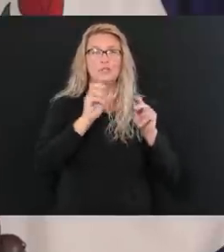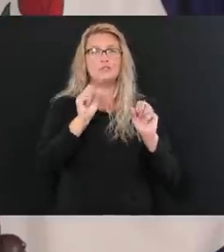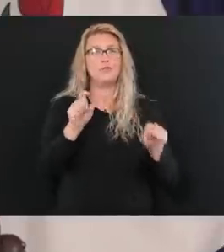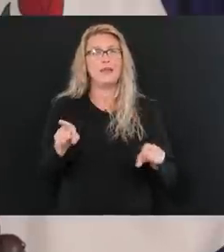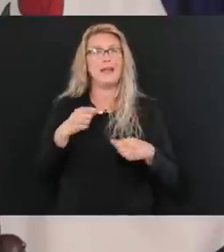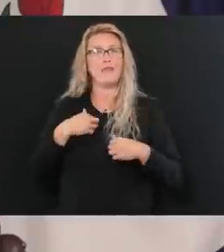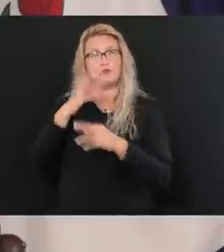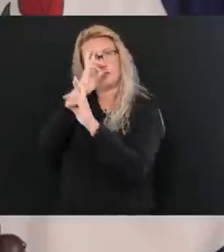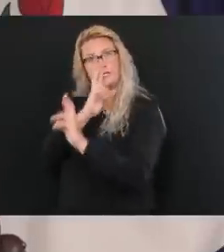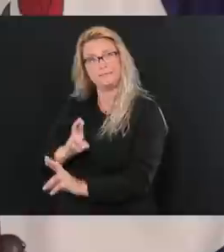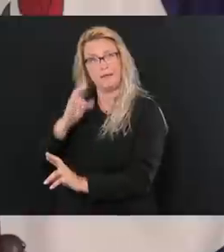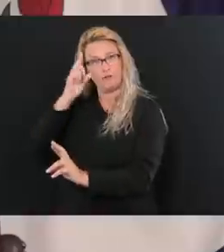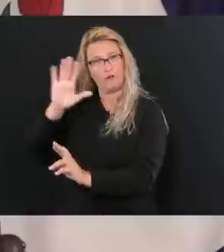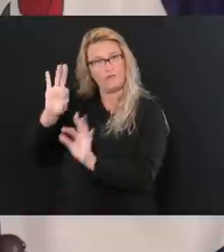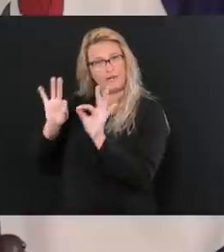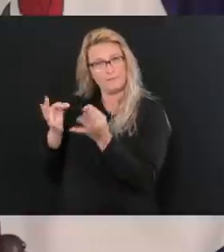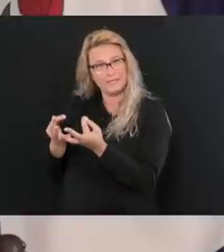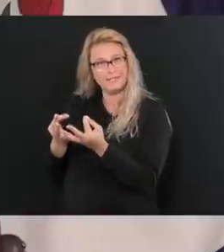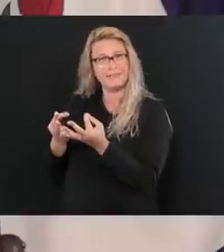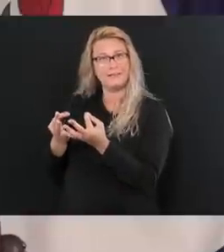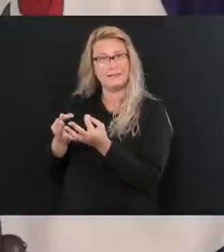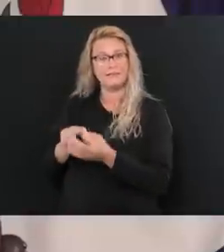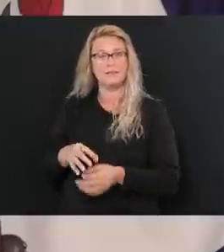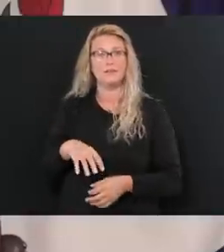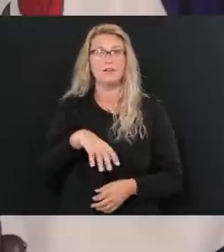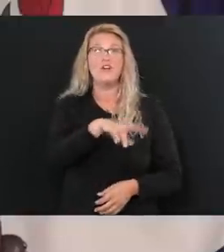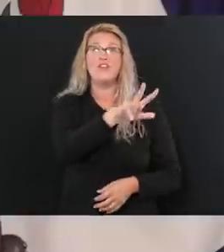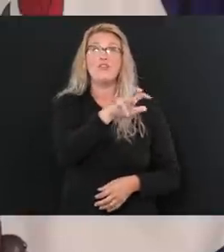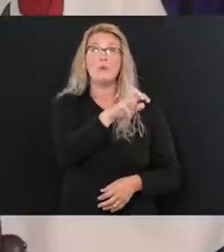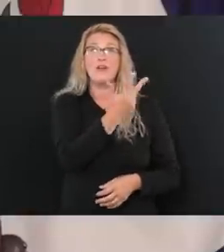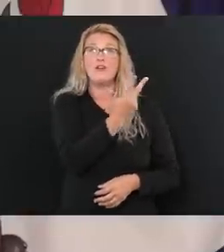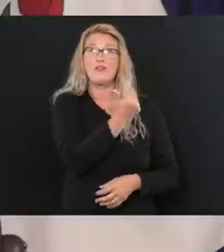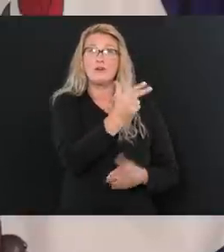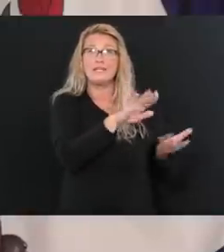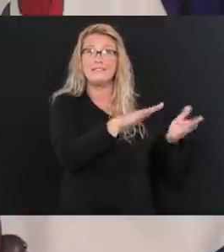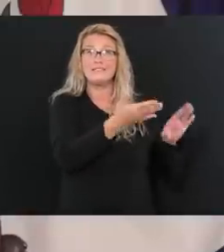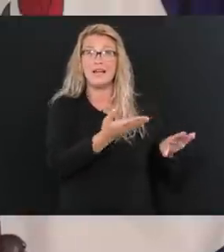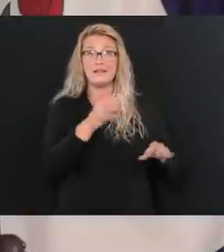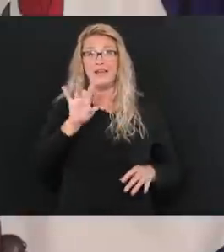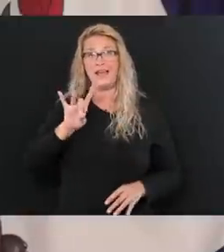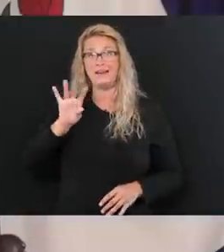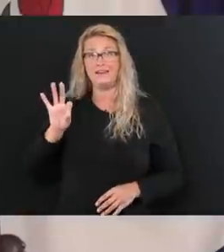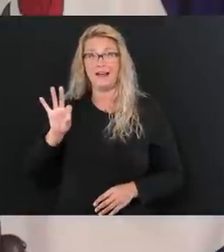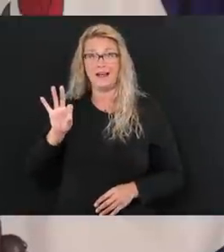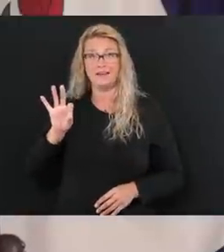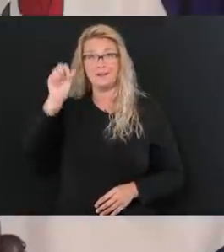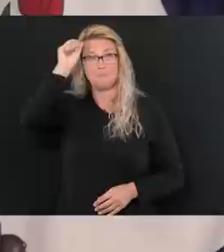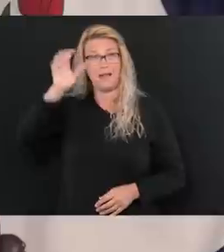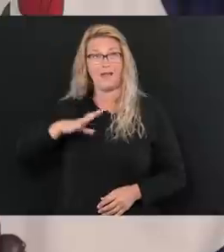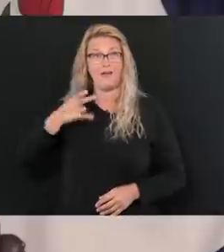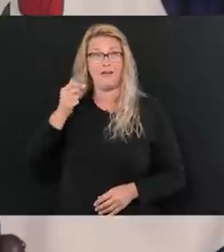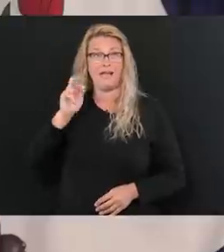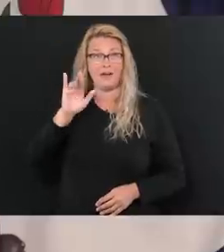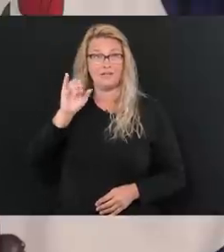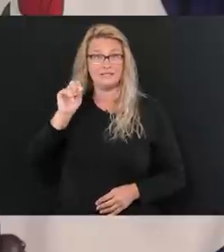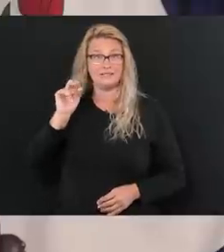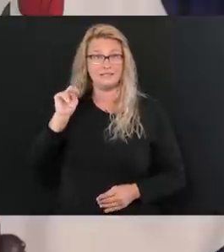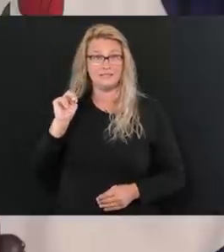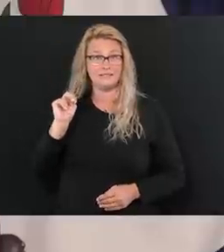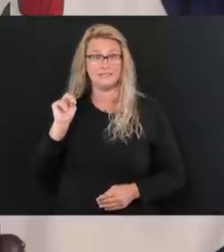and to these great West Virginians. our 313th death was an 89-year-old male from Harrison County.